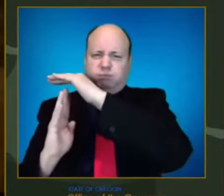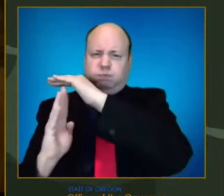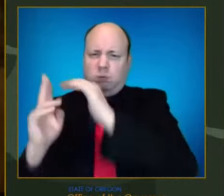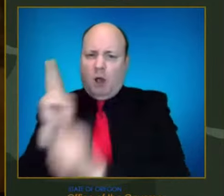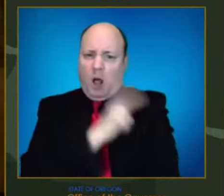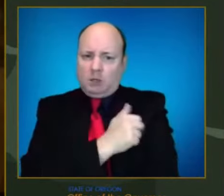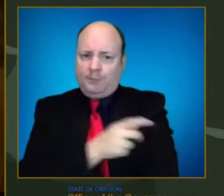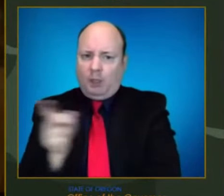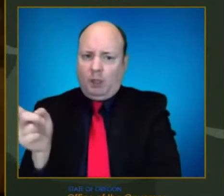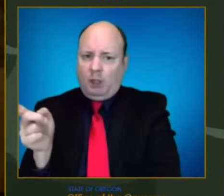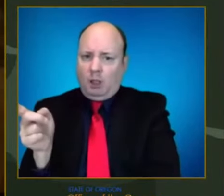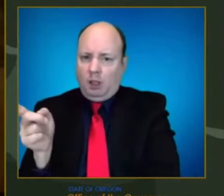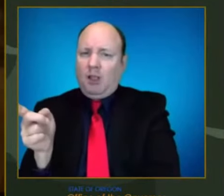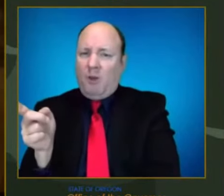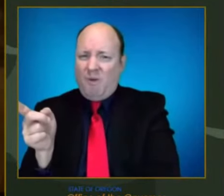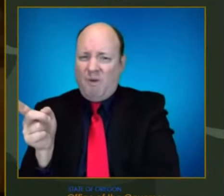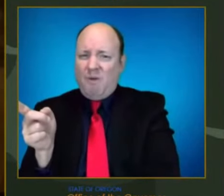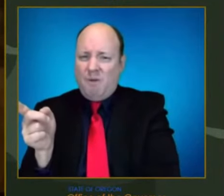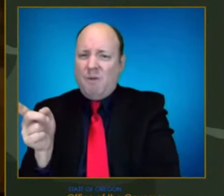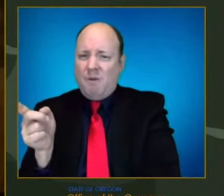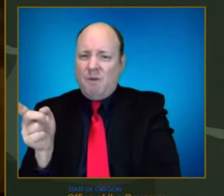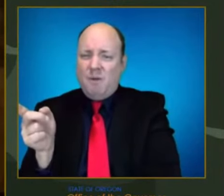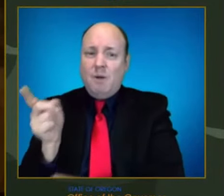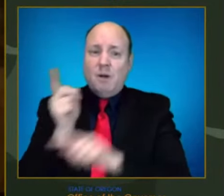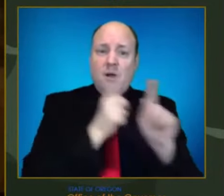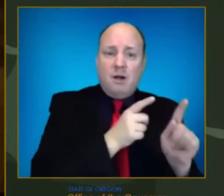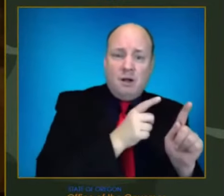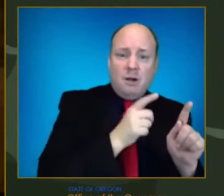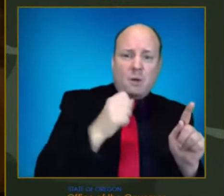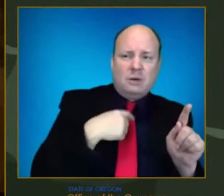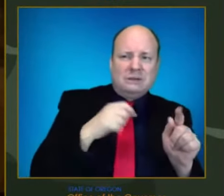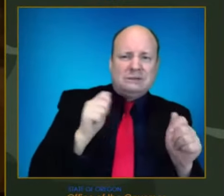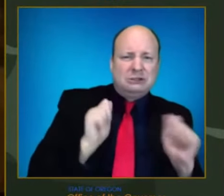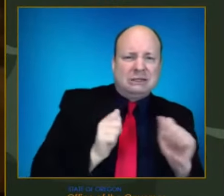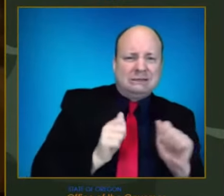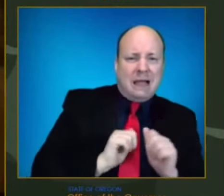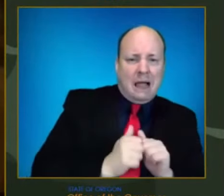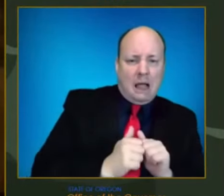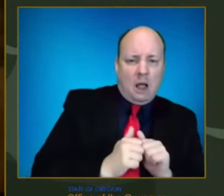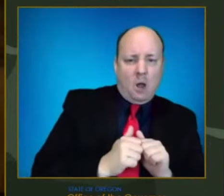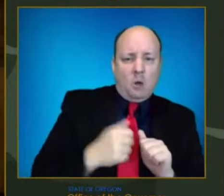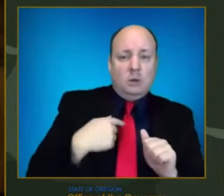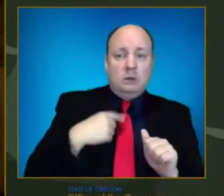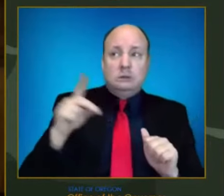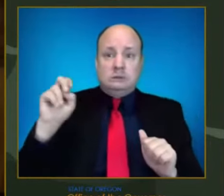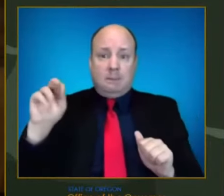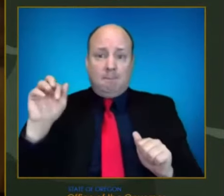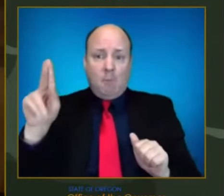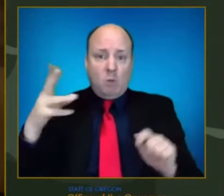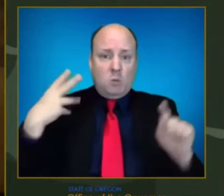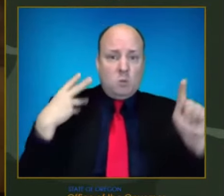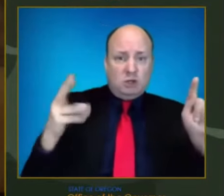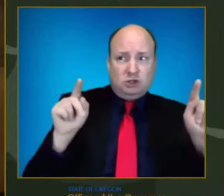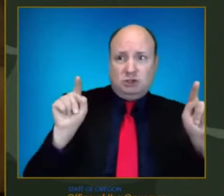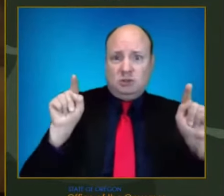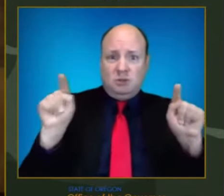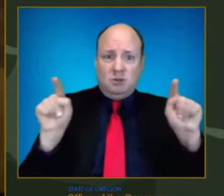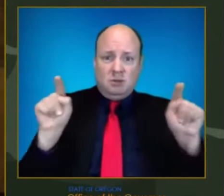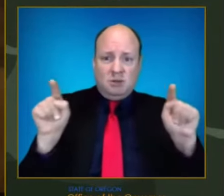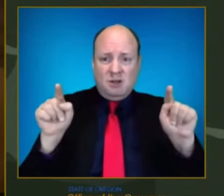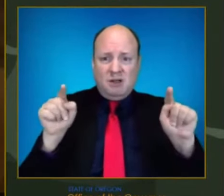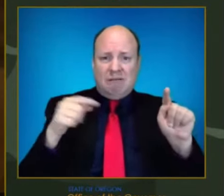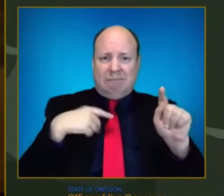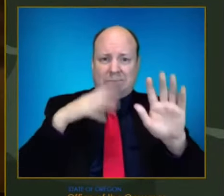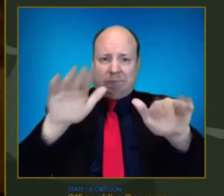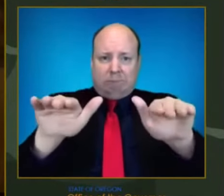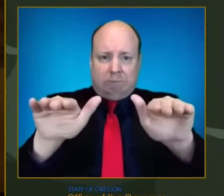but you know, I wanted to make sure that when I came certainly to the governor's office and to all the public that I had my